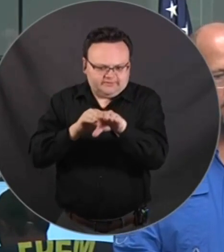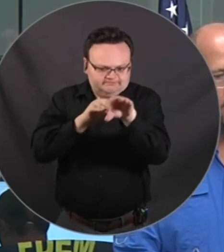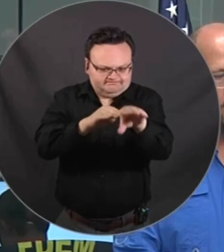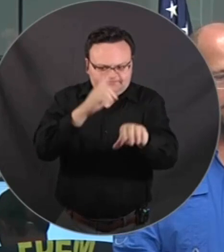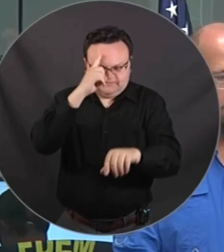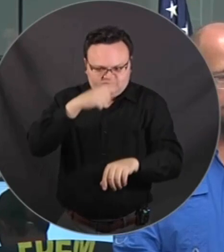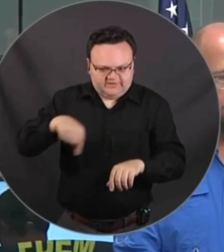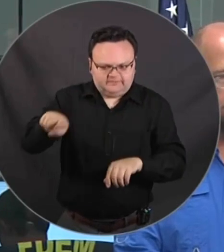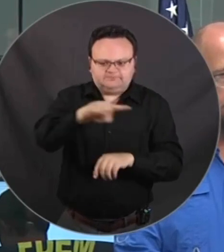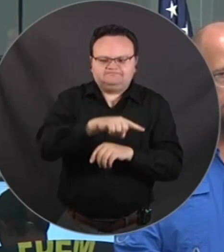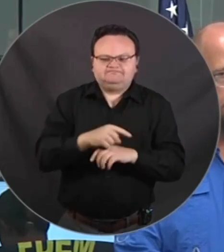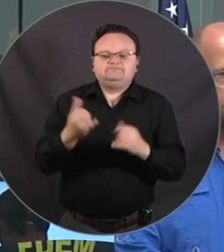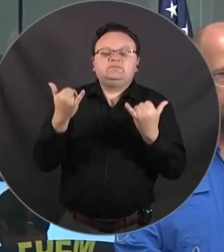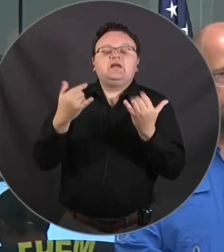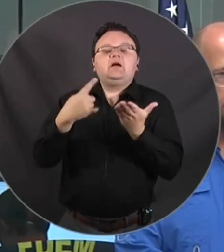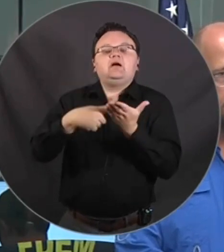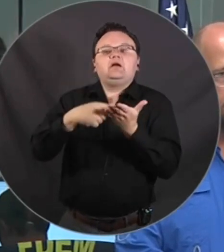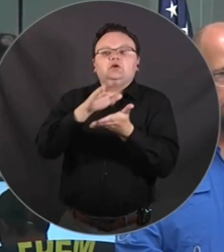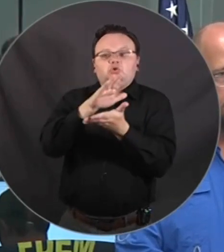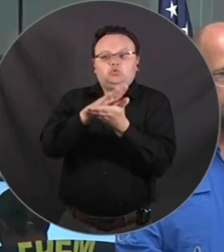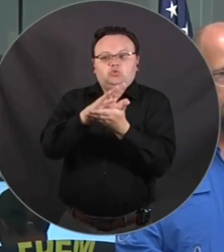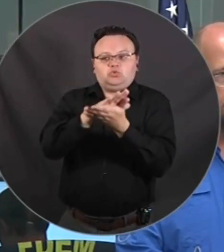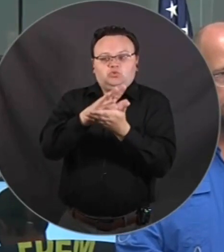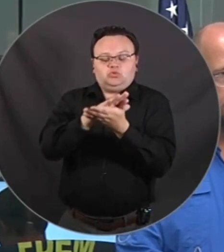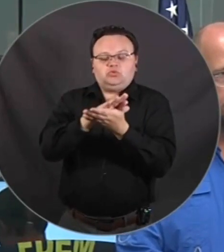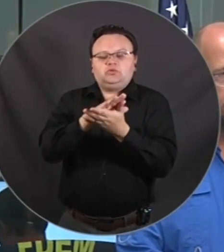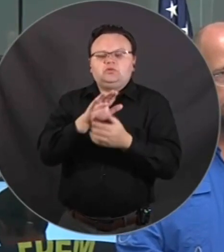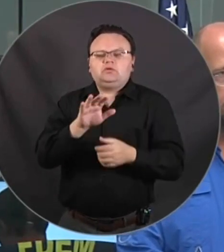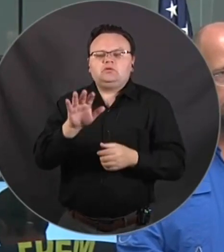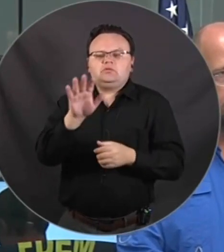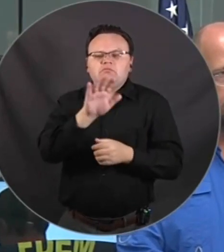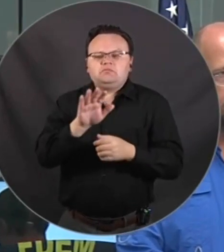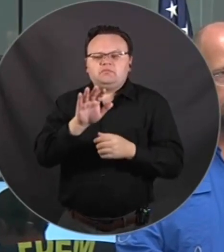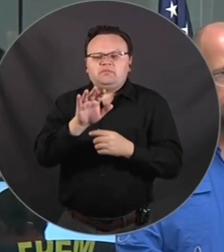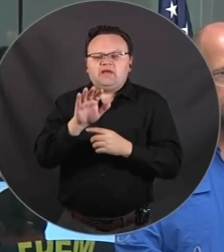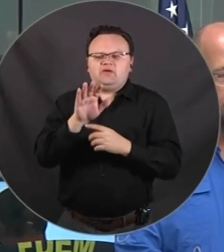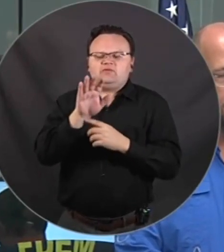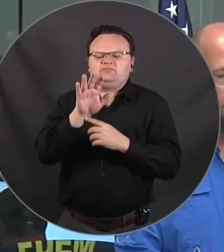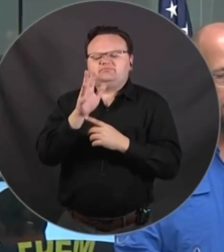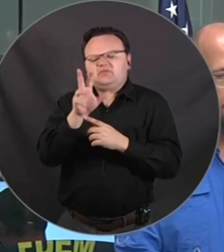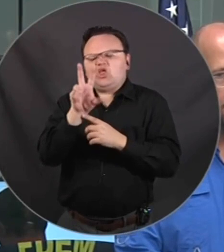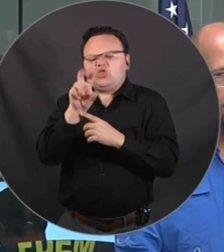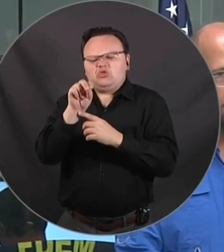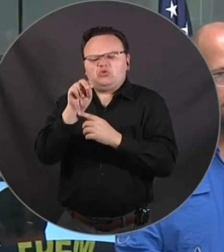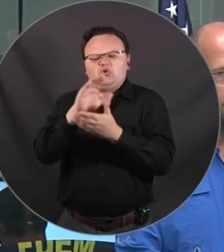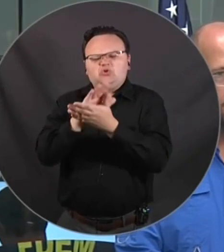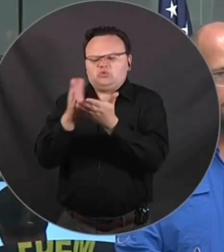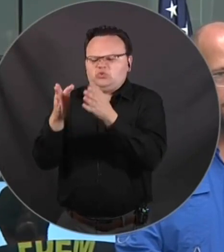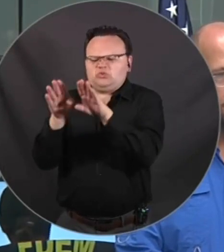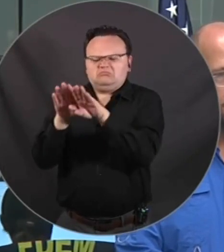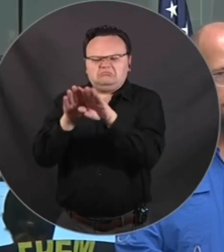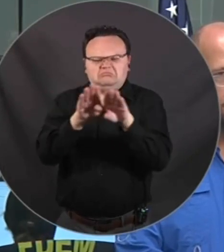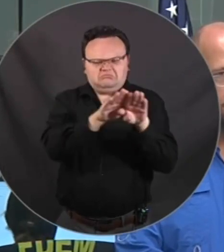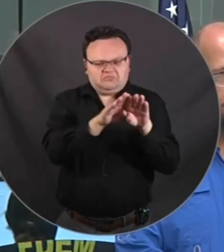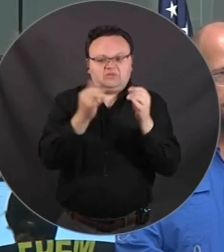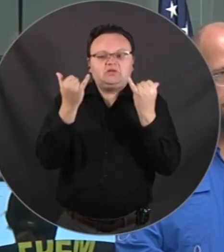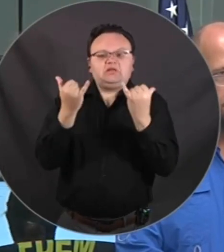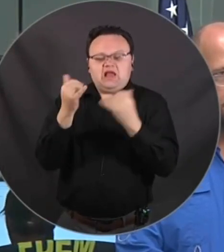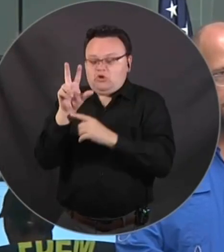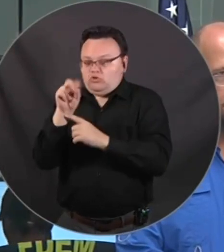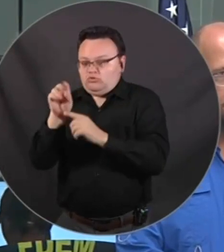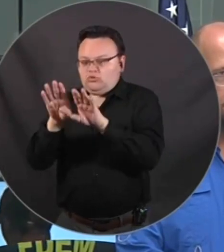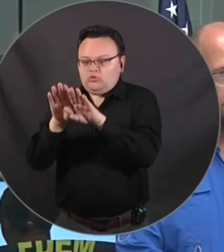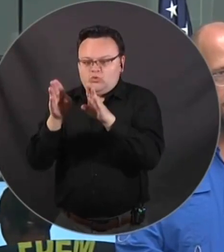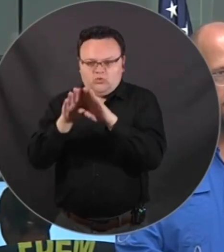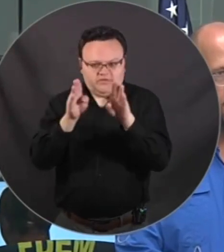Schools, we're going to have 30 of the 52 districts that closed during this storm are open today and an additional